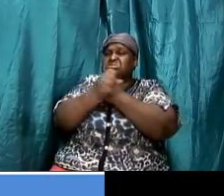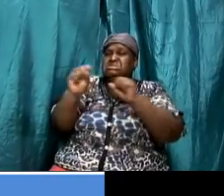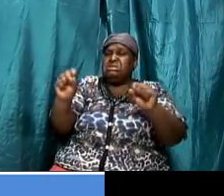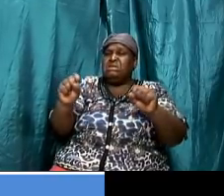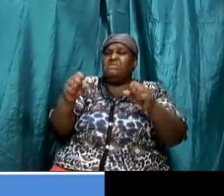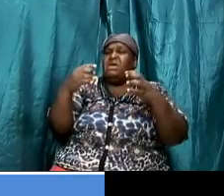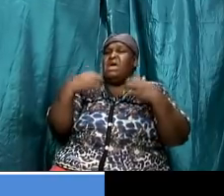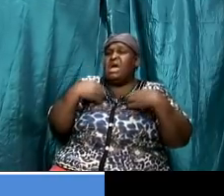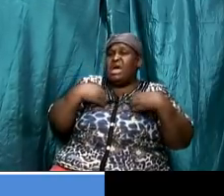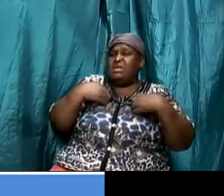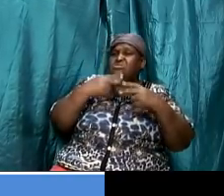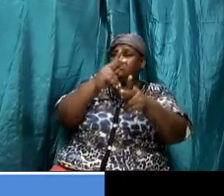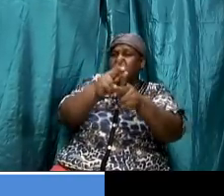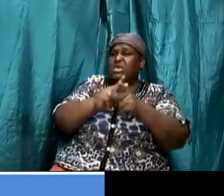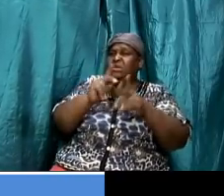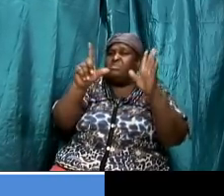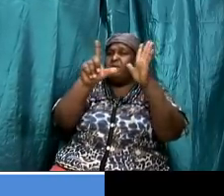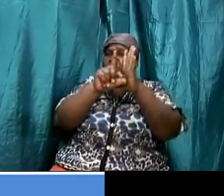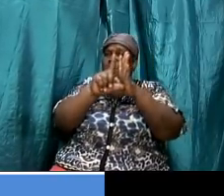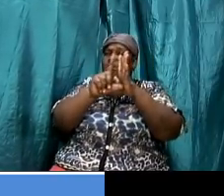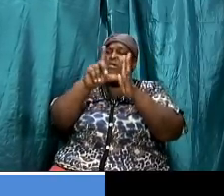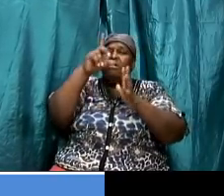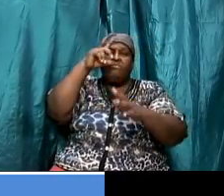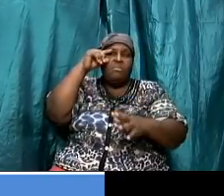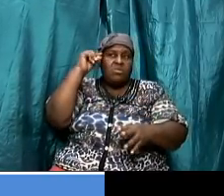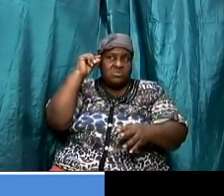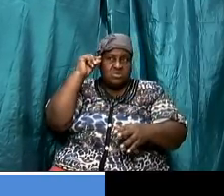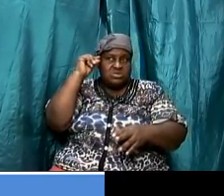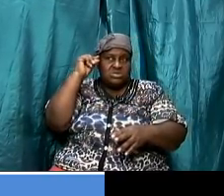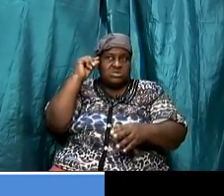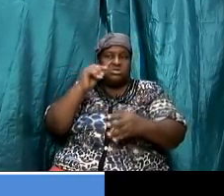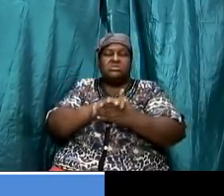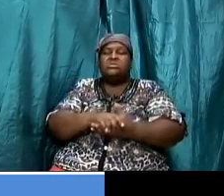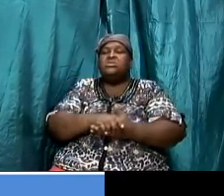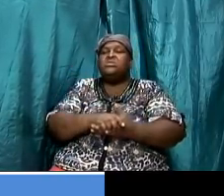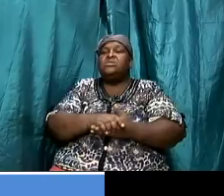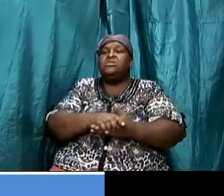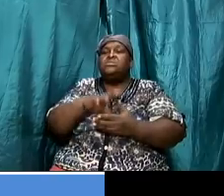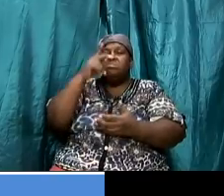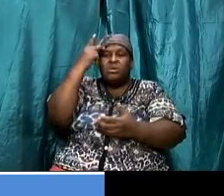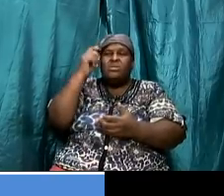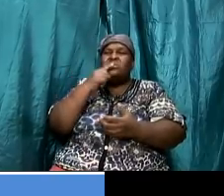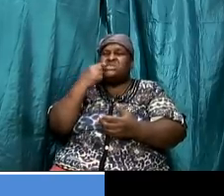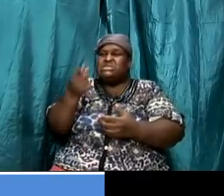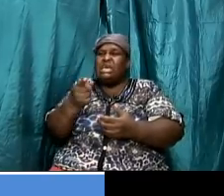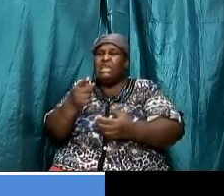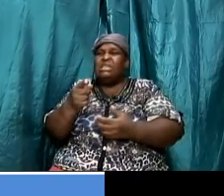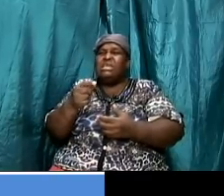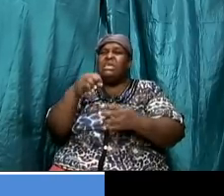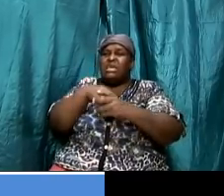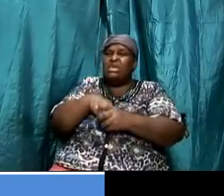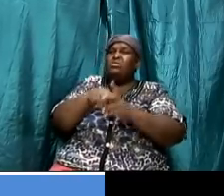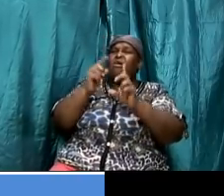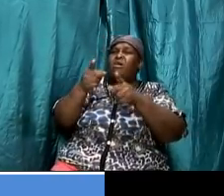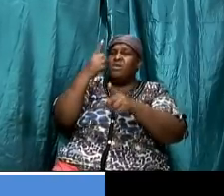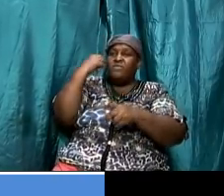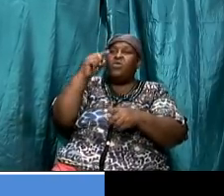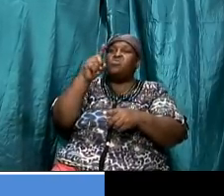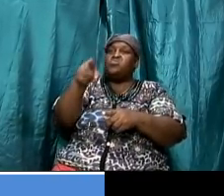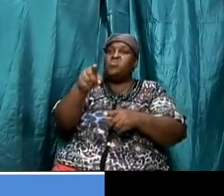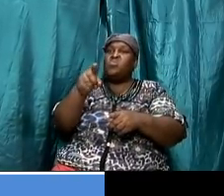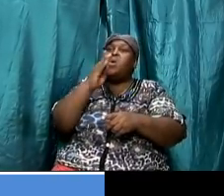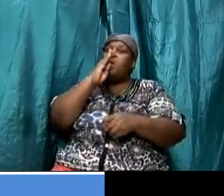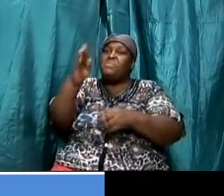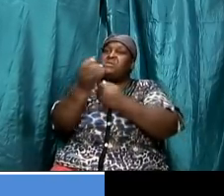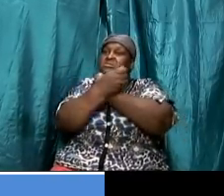had to keep the laws of moses he was saying to them look here in order for you to